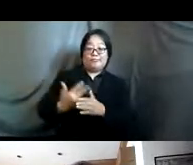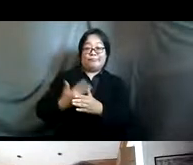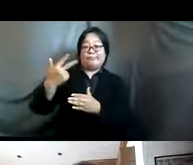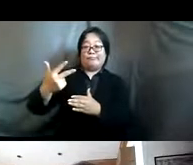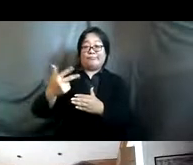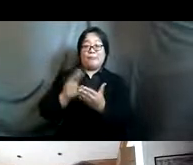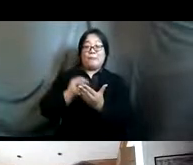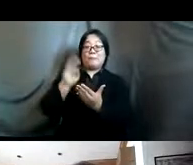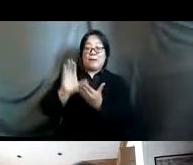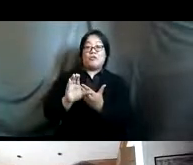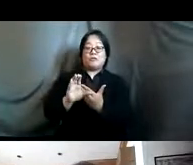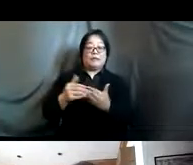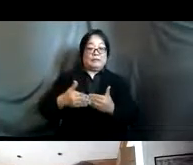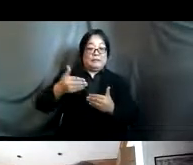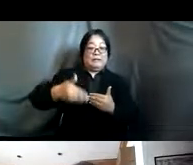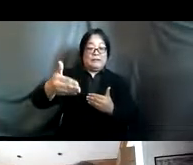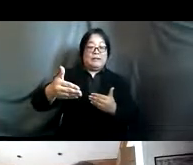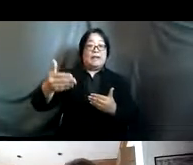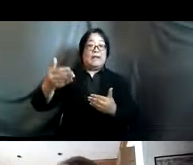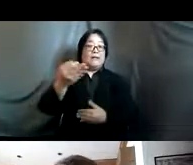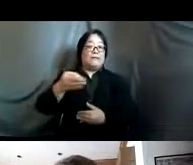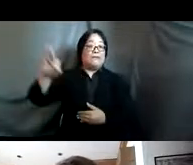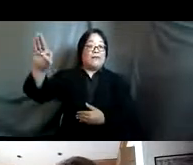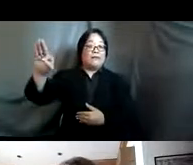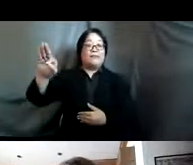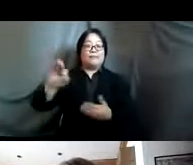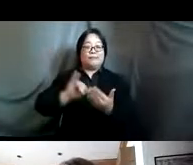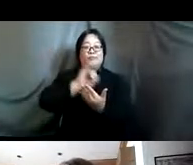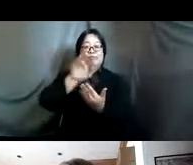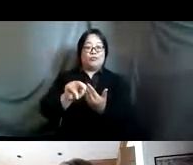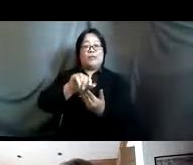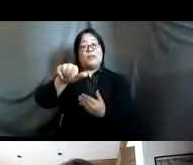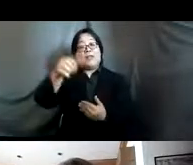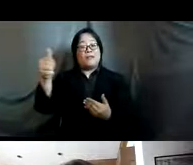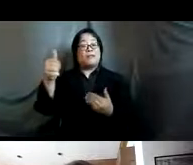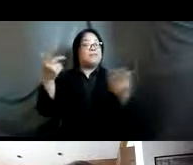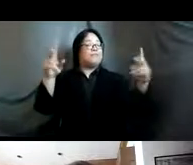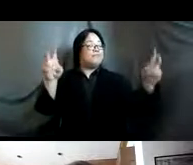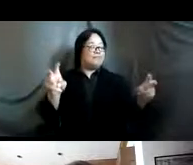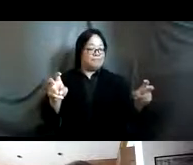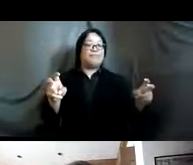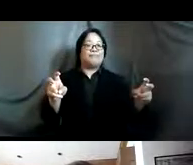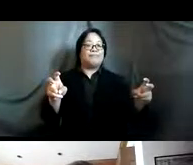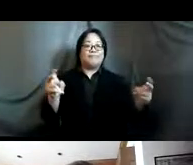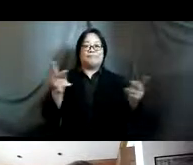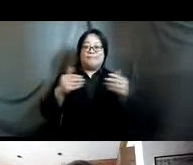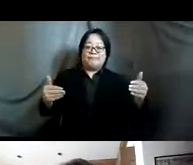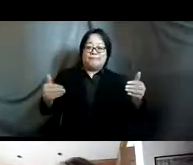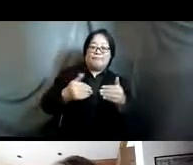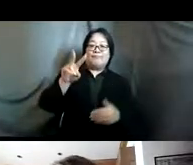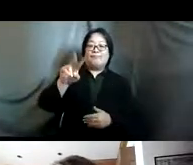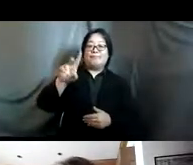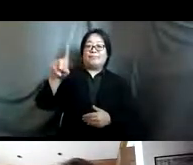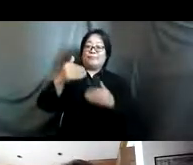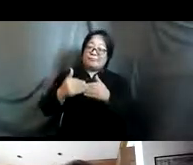upcoming fair paris event that's happening in june and other relevant for us throughout 2021 and beyond we'll